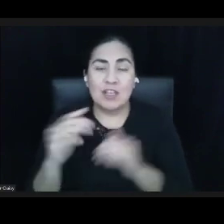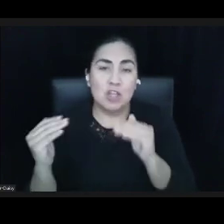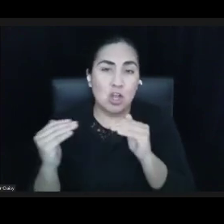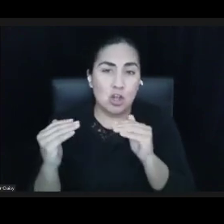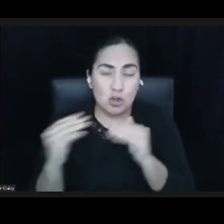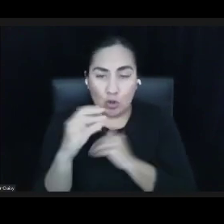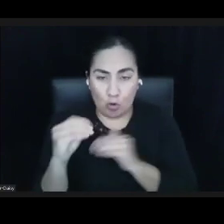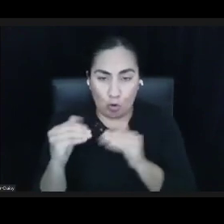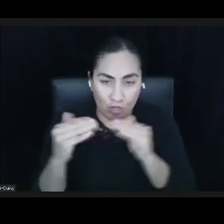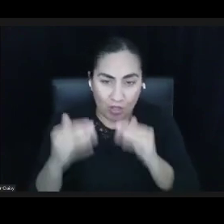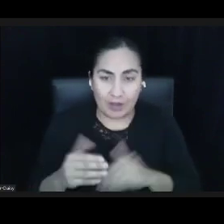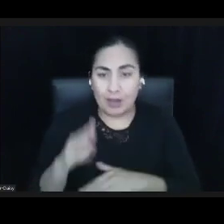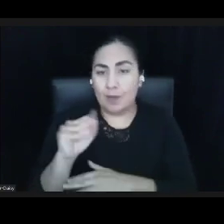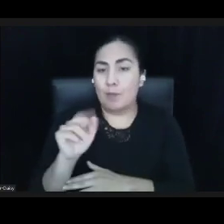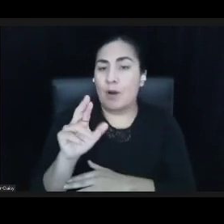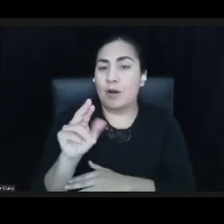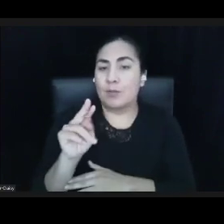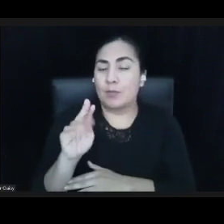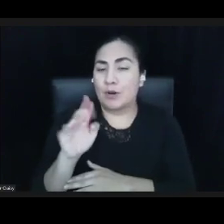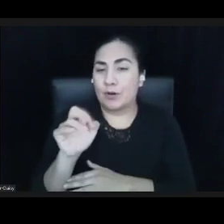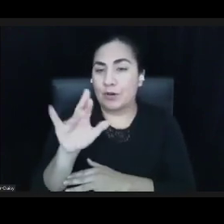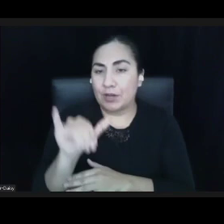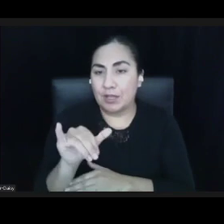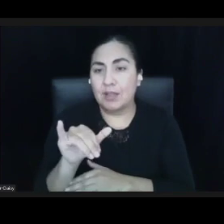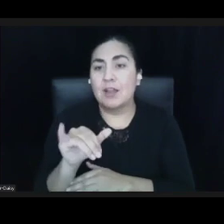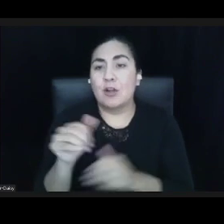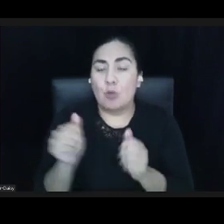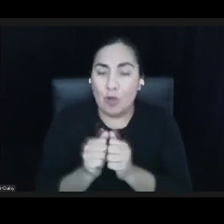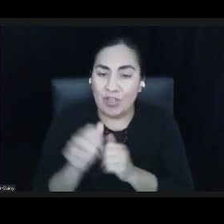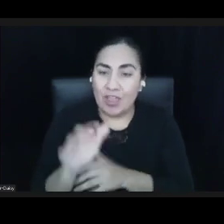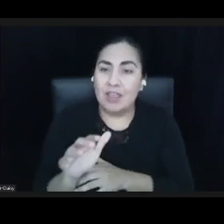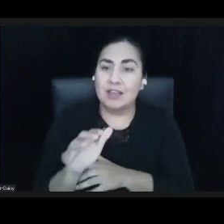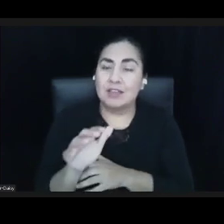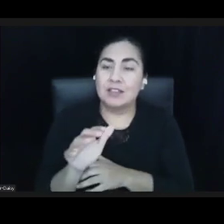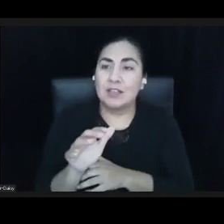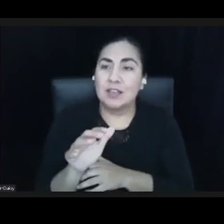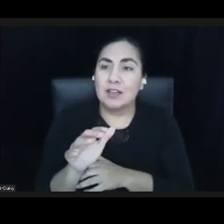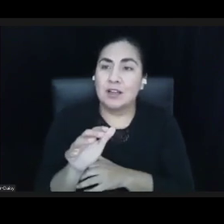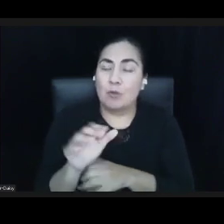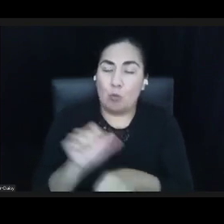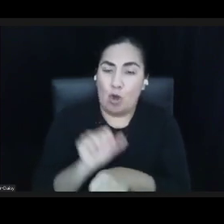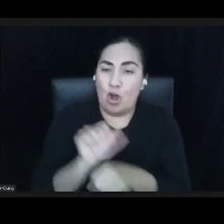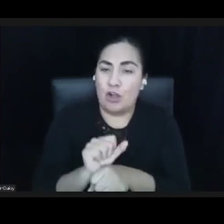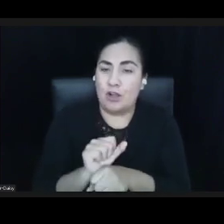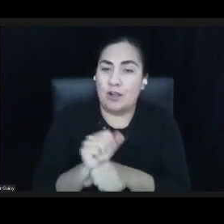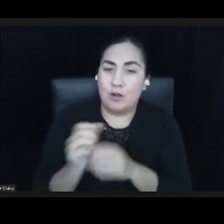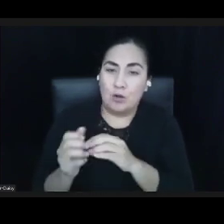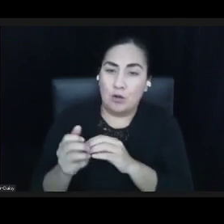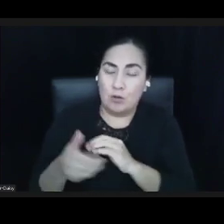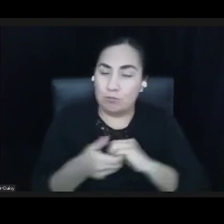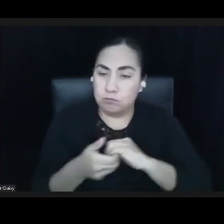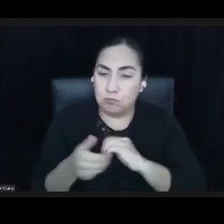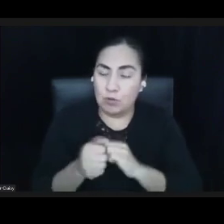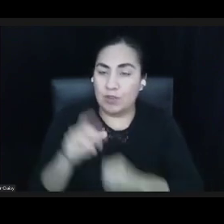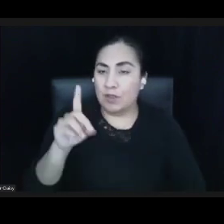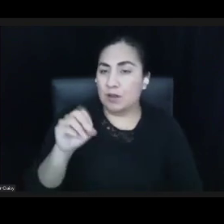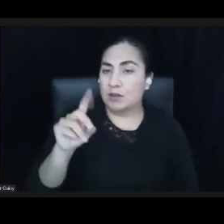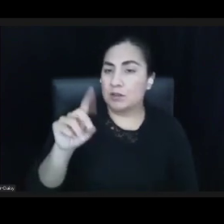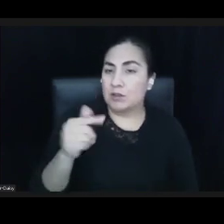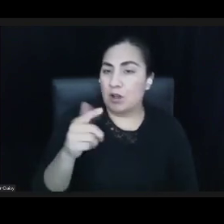Dragonfly Partners, worked directly with the Dodge Foundation to develop our theories of change and equity rubric.